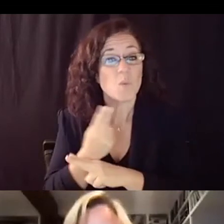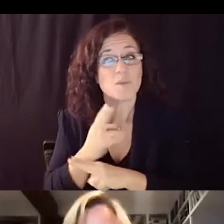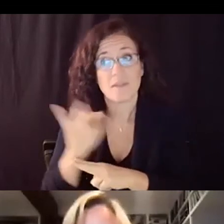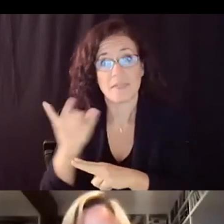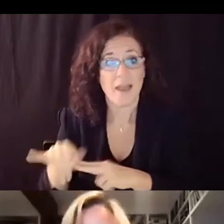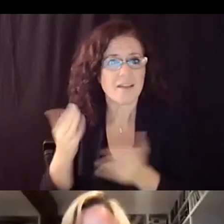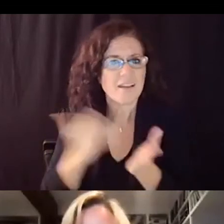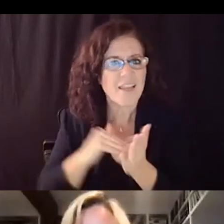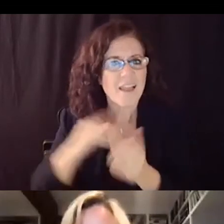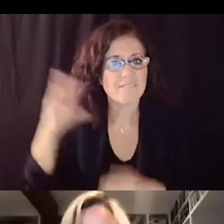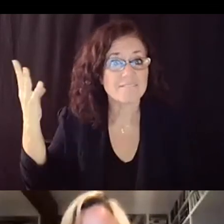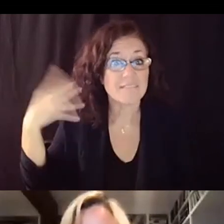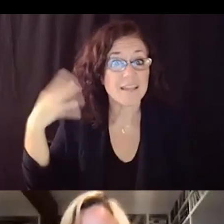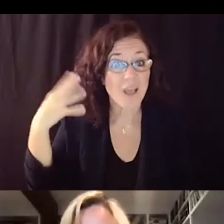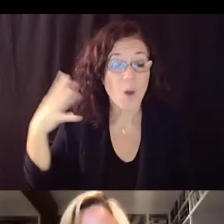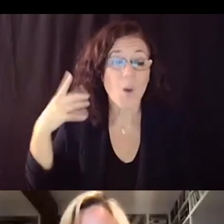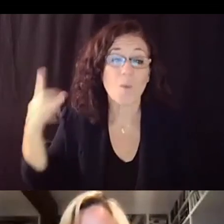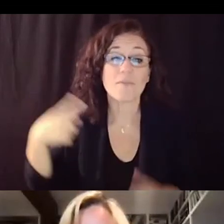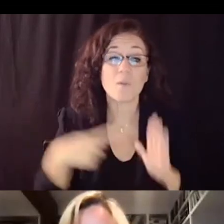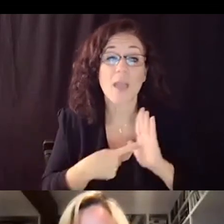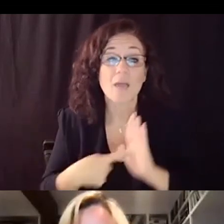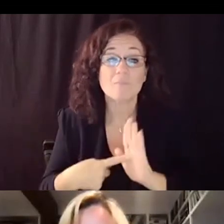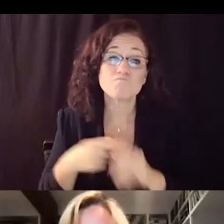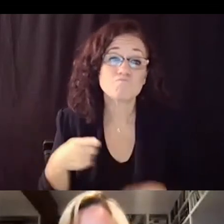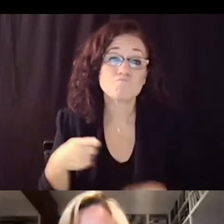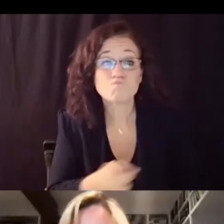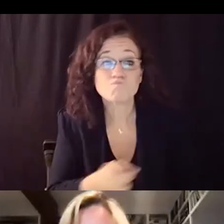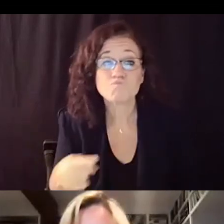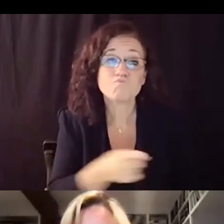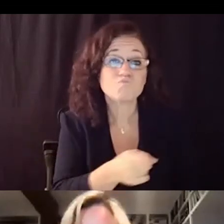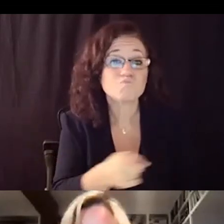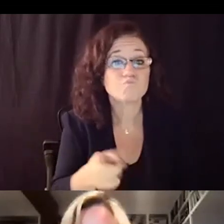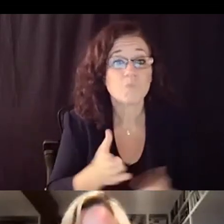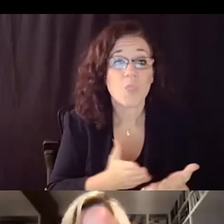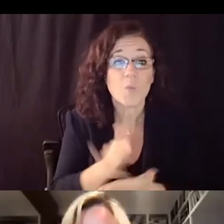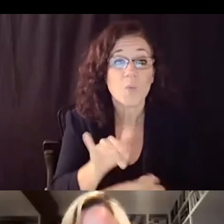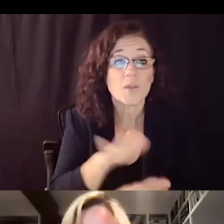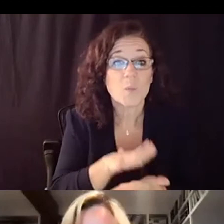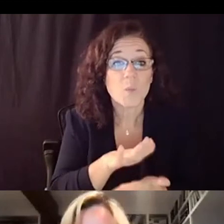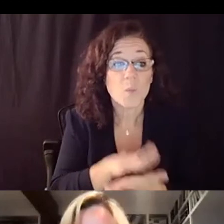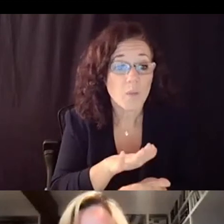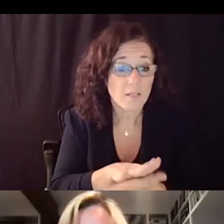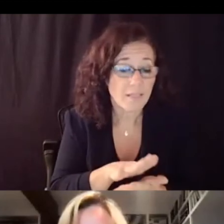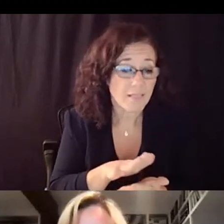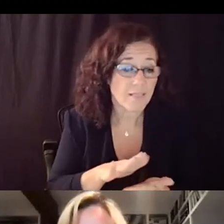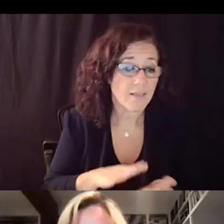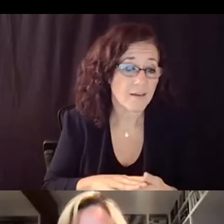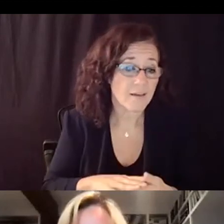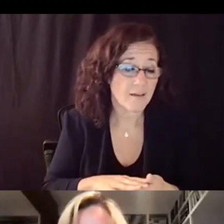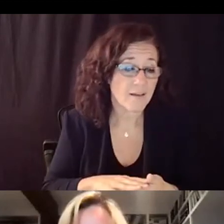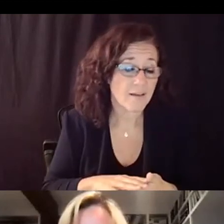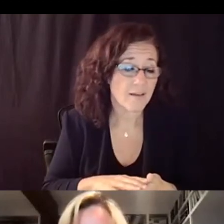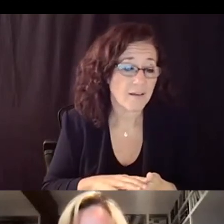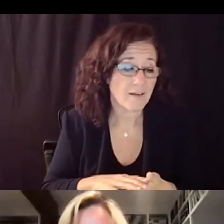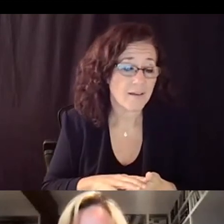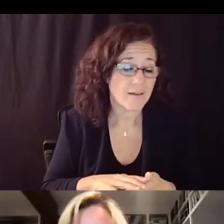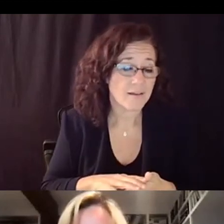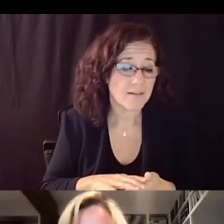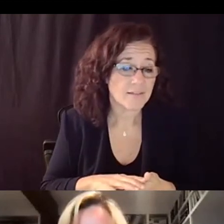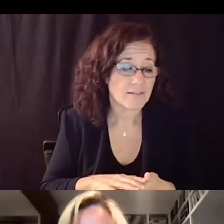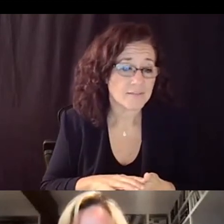the actual visitation process which we all know leads to uh up to including the